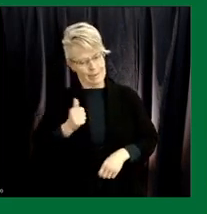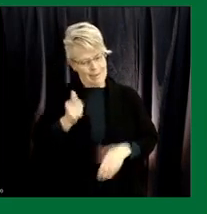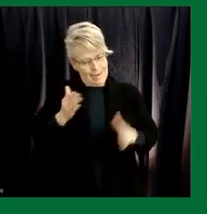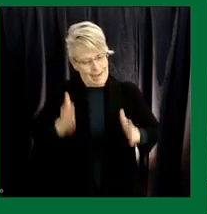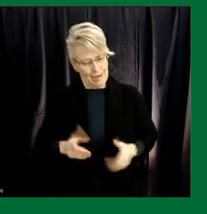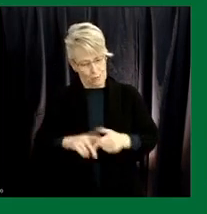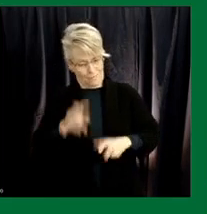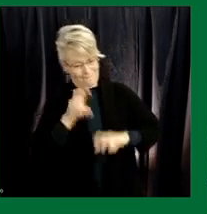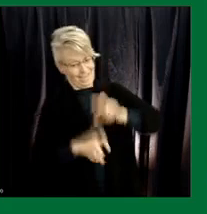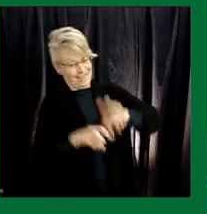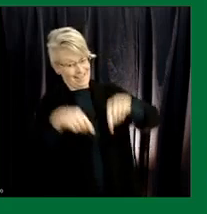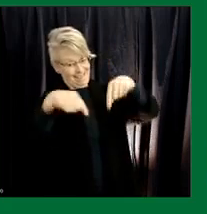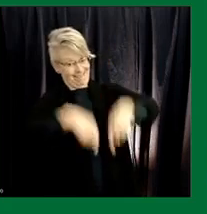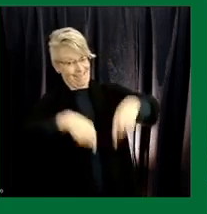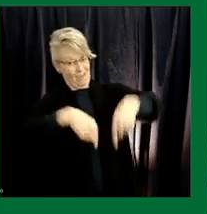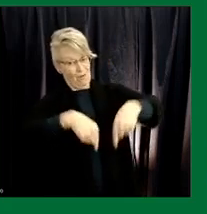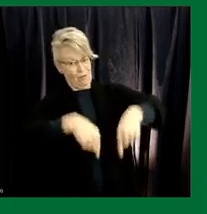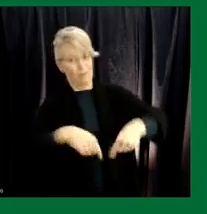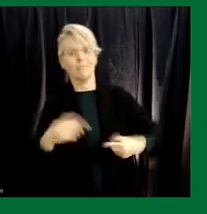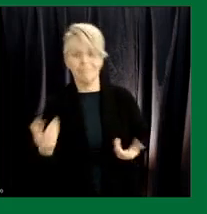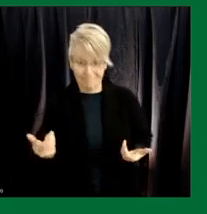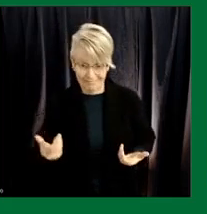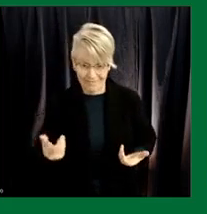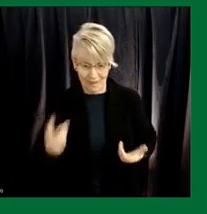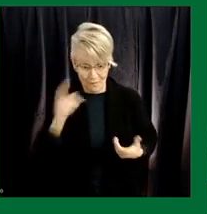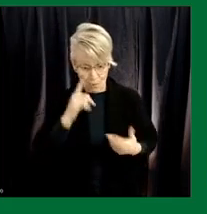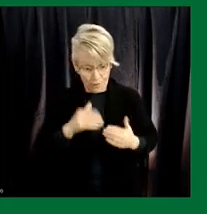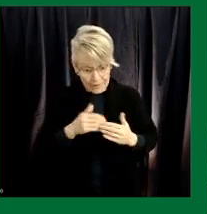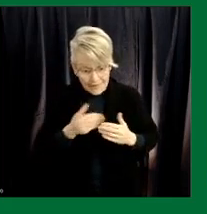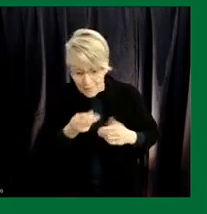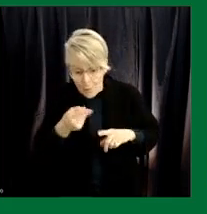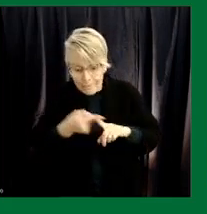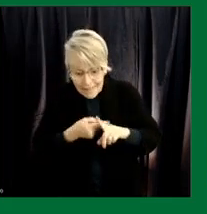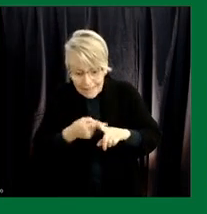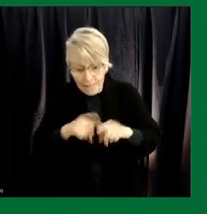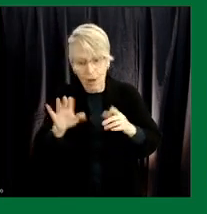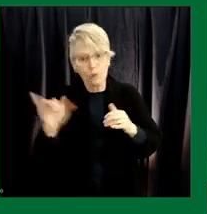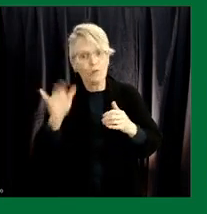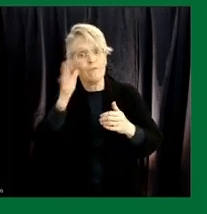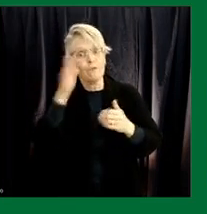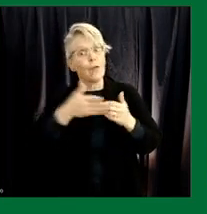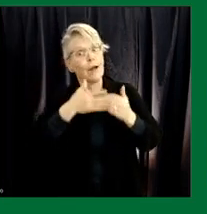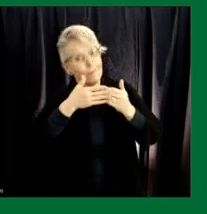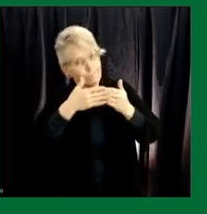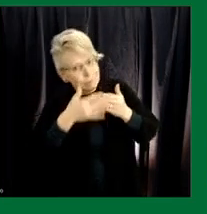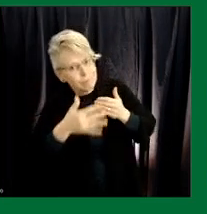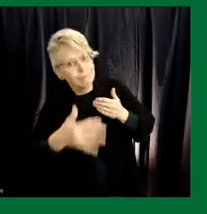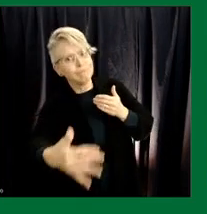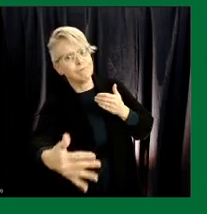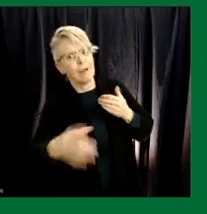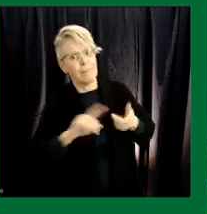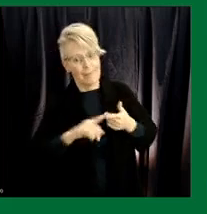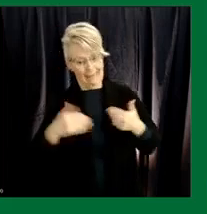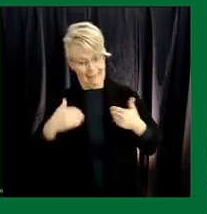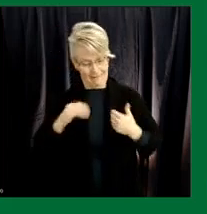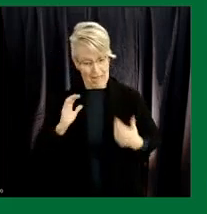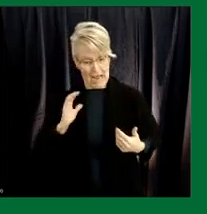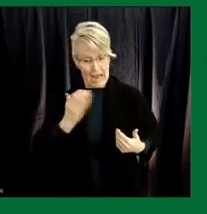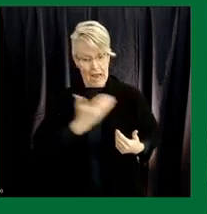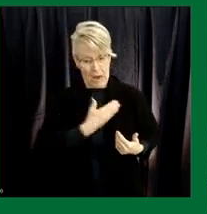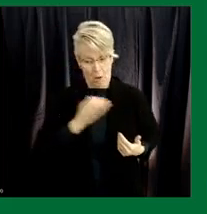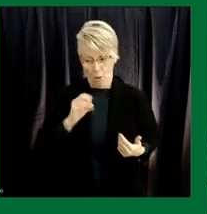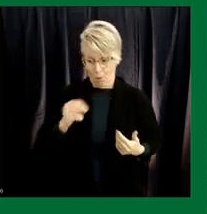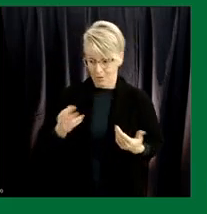uh the benefits uh not only in in the next number of months but the ongoing benefits of having our own domestic not only research